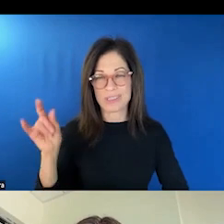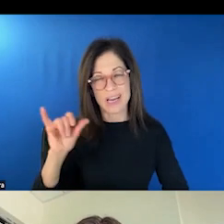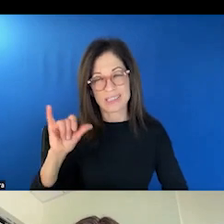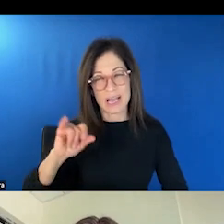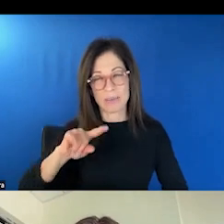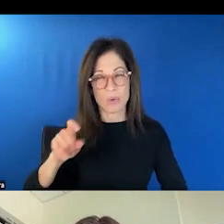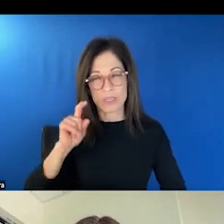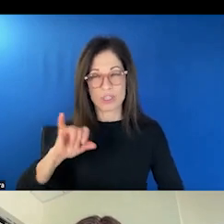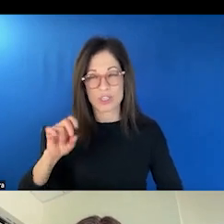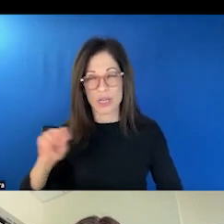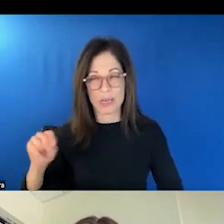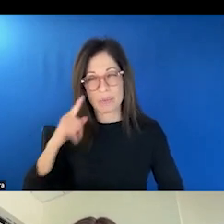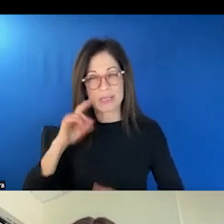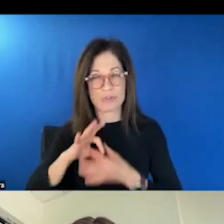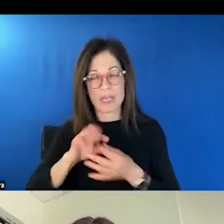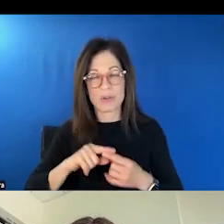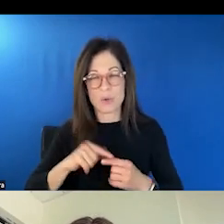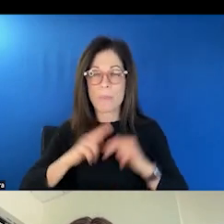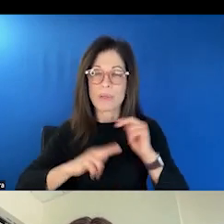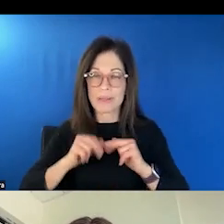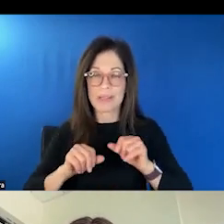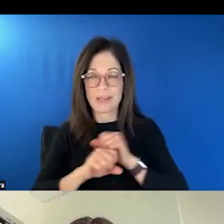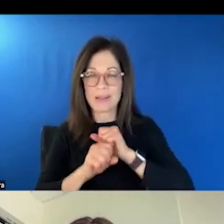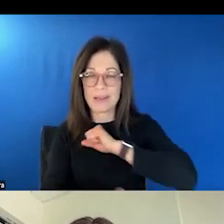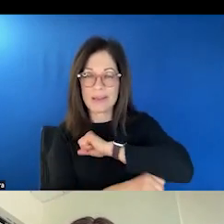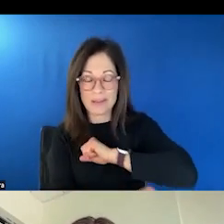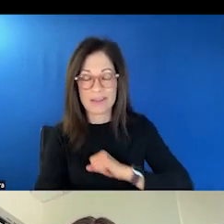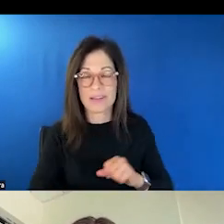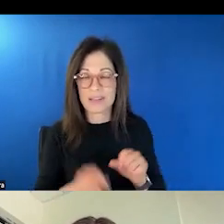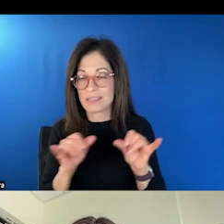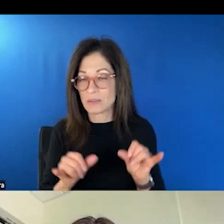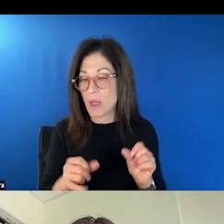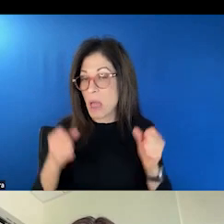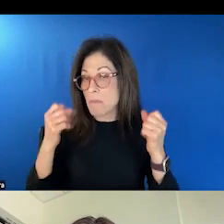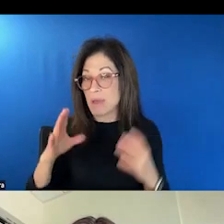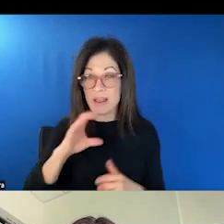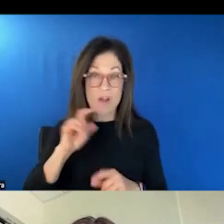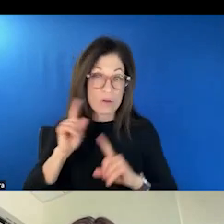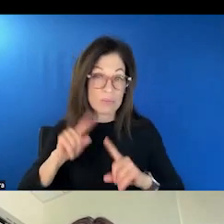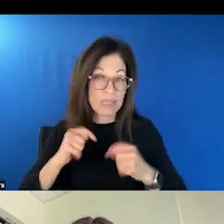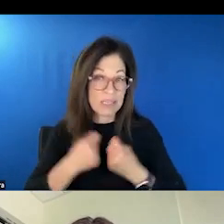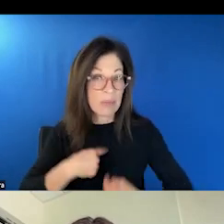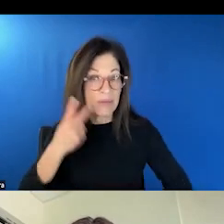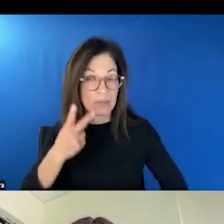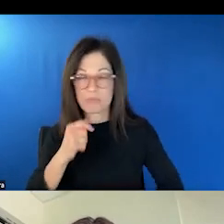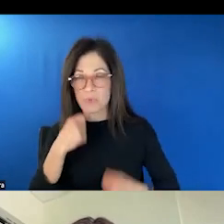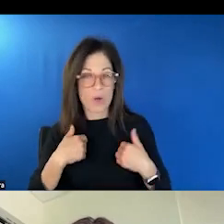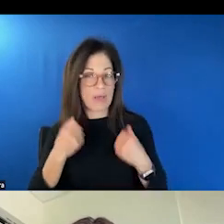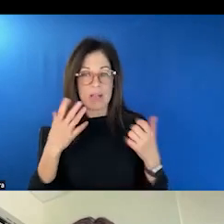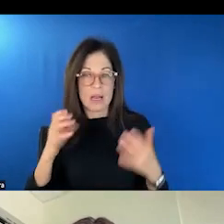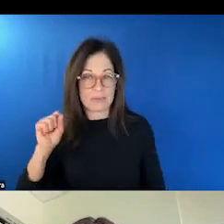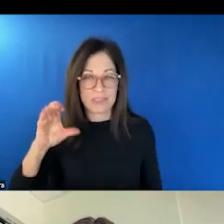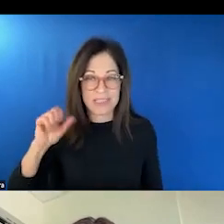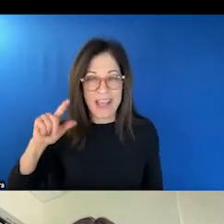around, because it does have to do with building infrastructure. Many of the co-response teams I've seen don't have a lot of scale. They're